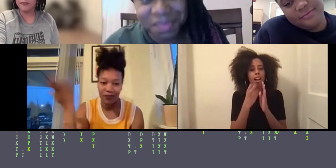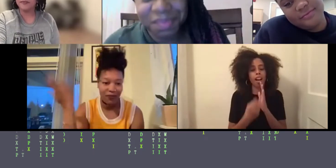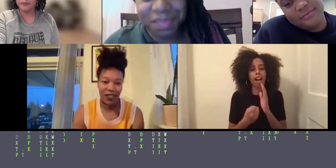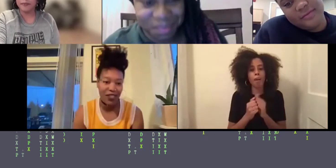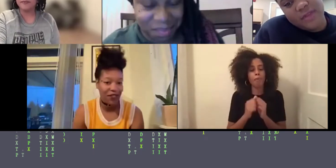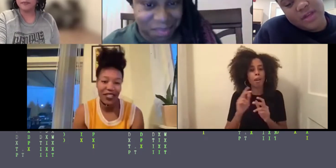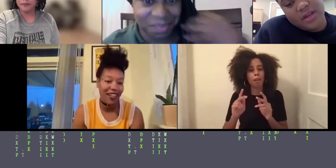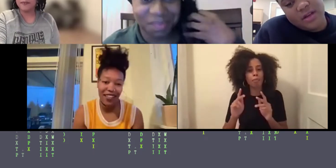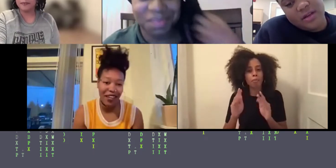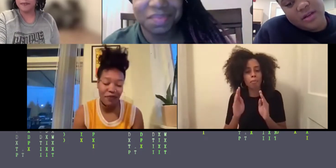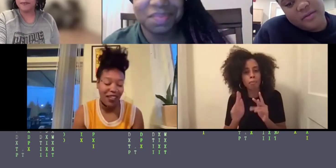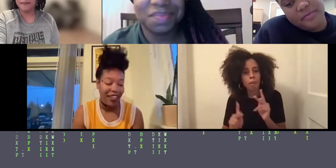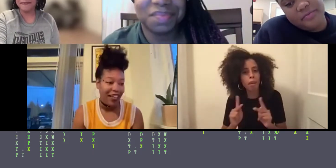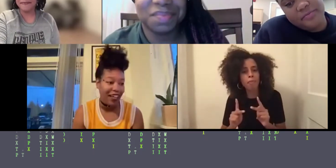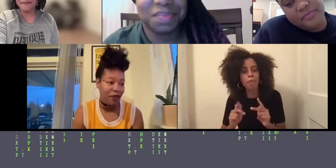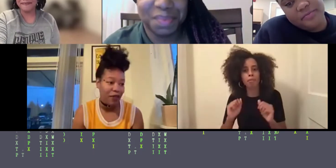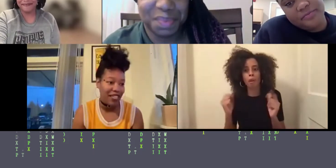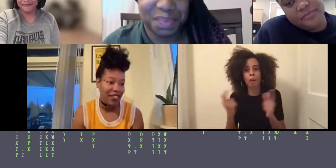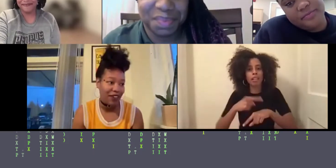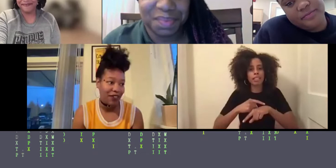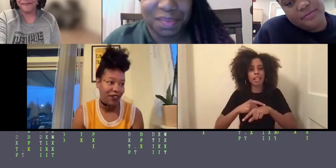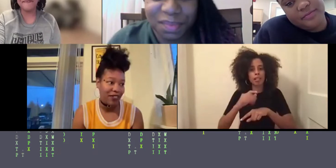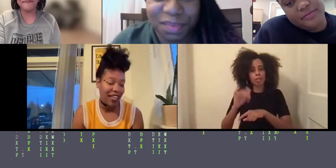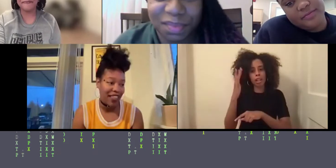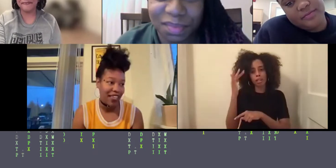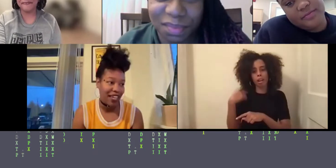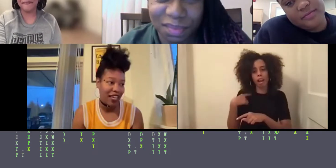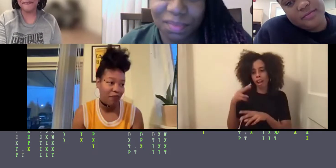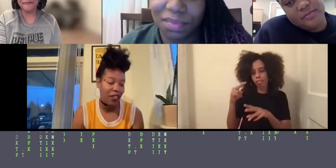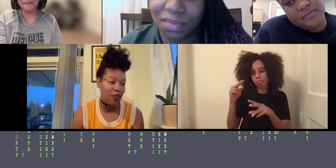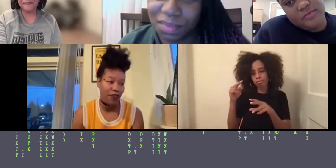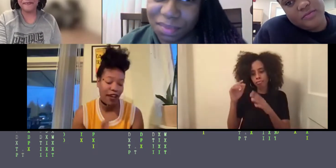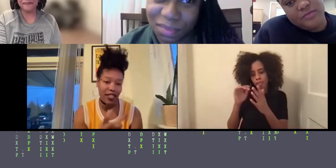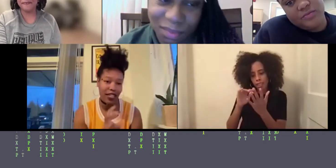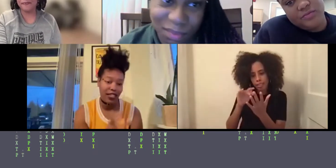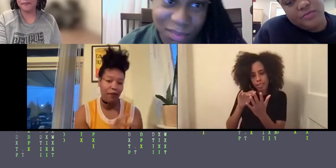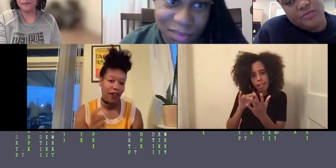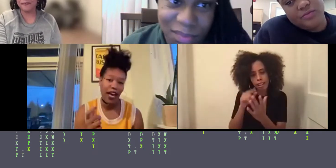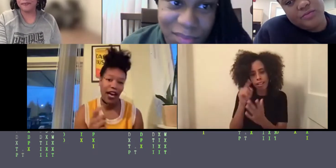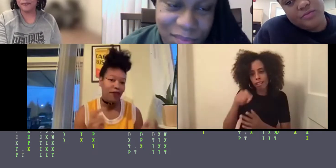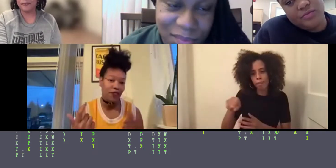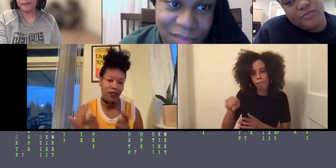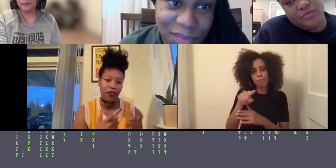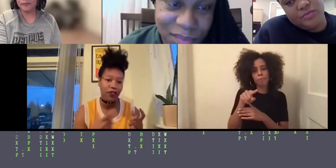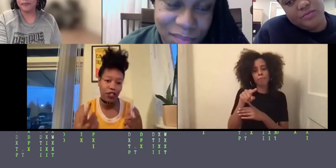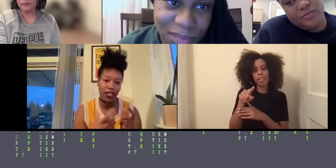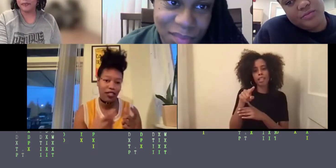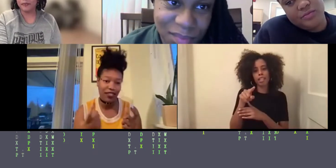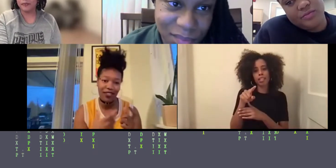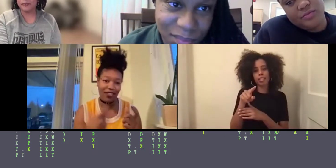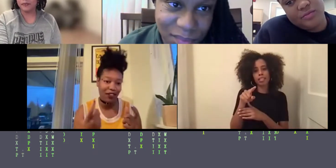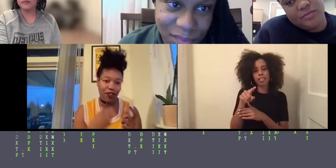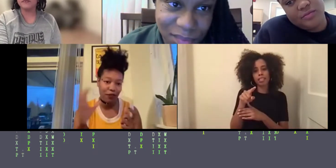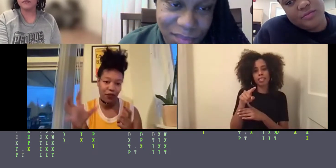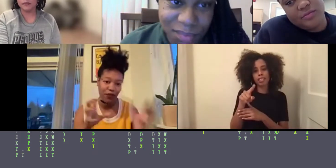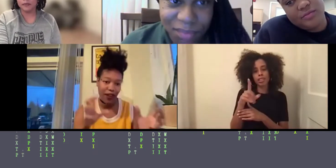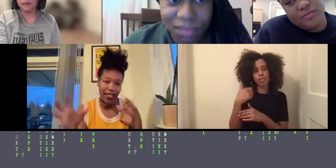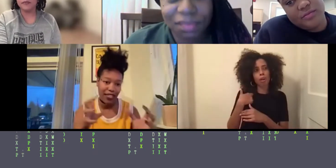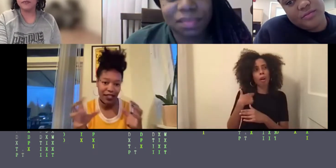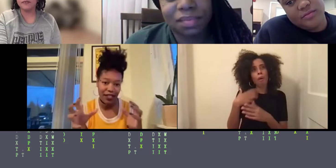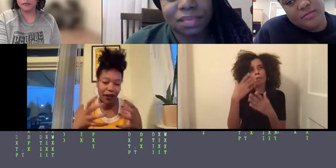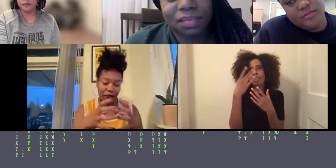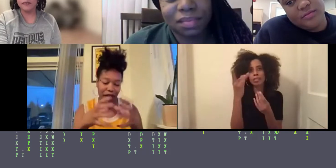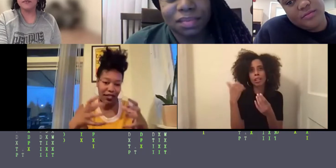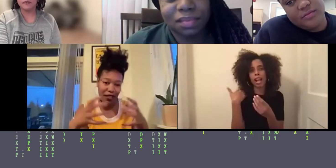study them. And so I think that it makes for a fascinating time if I have different energies, you know, from different